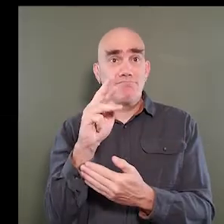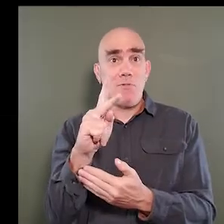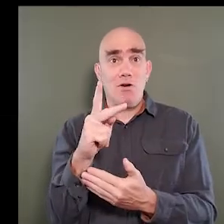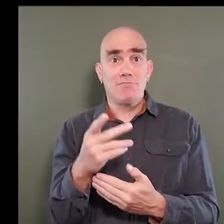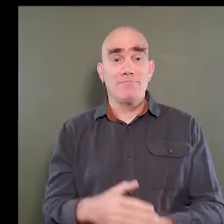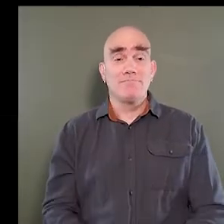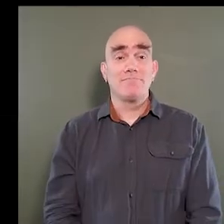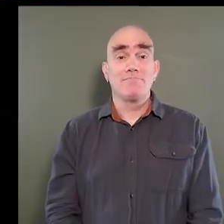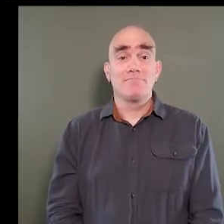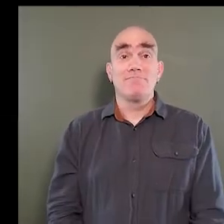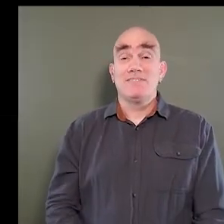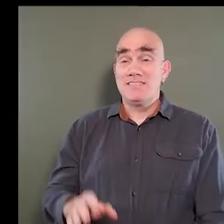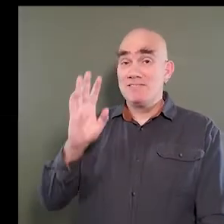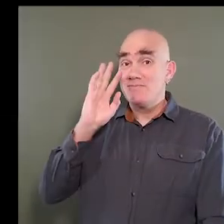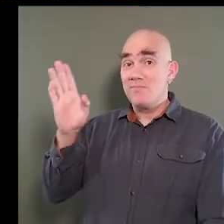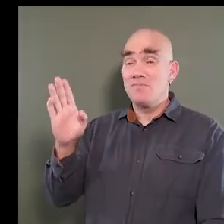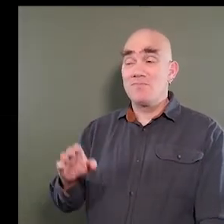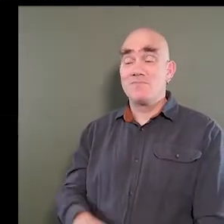Hi!